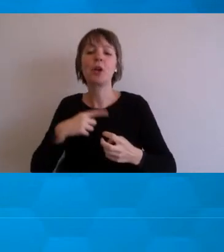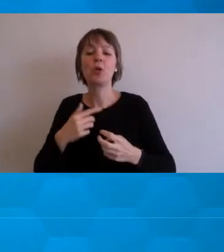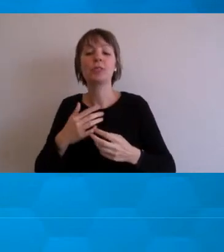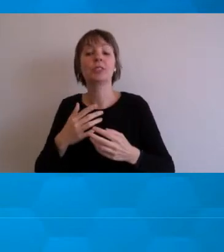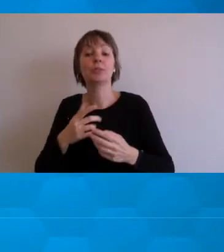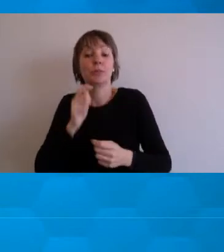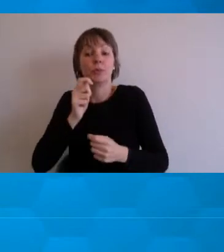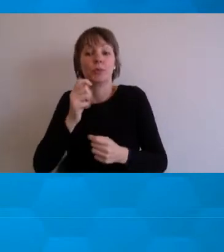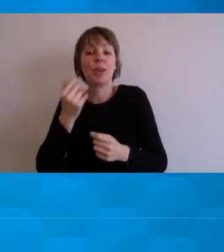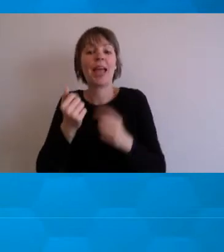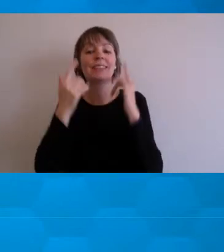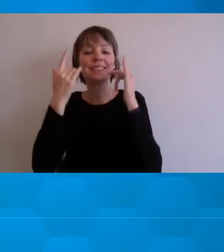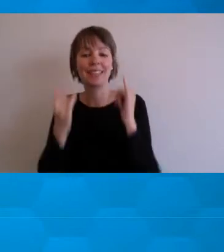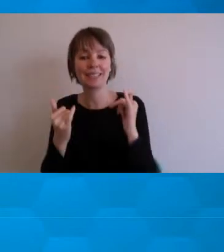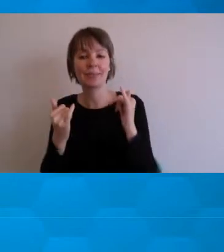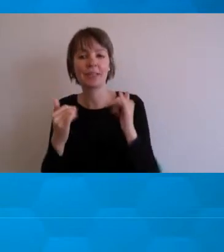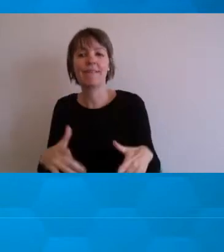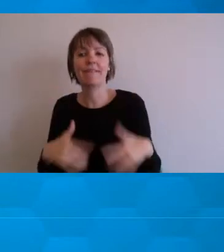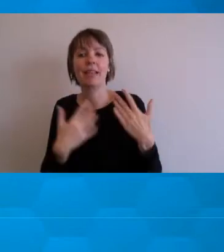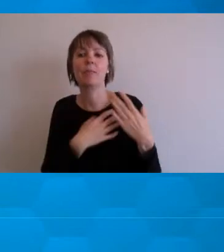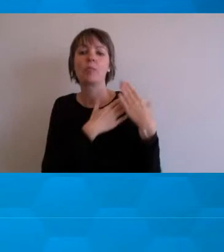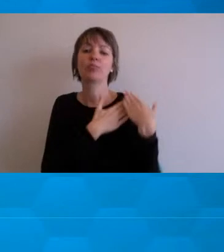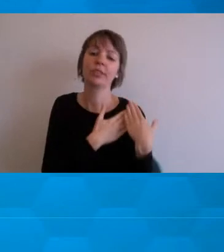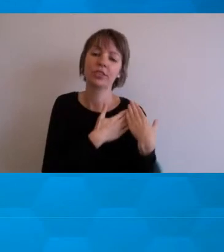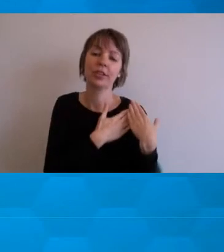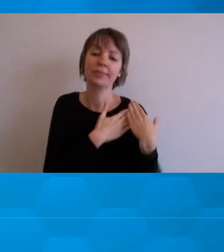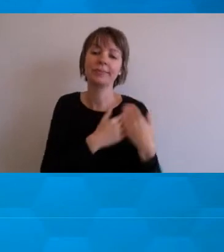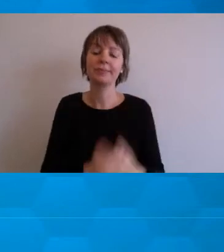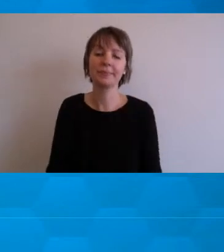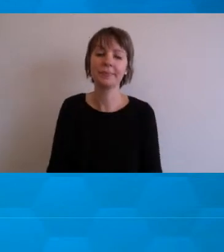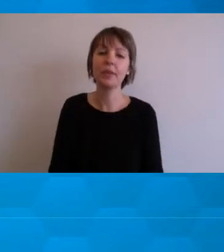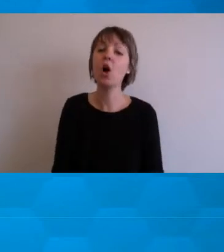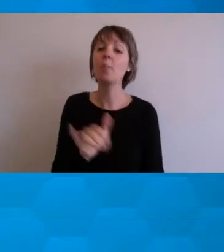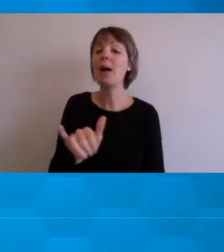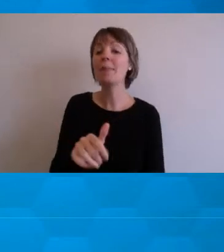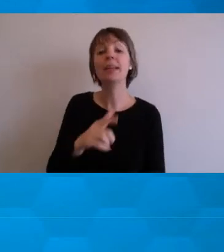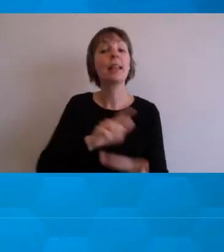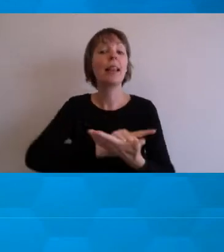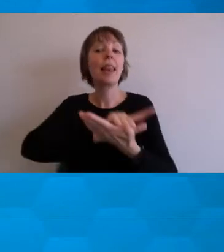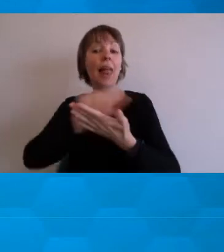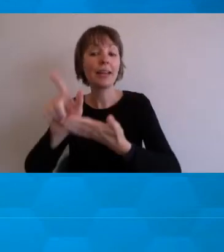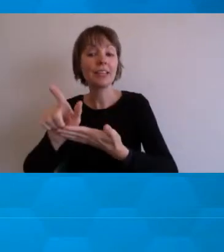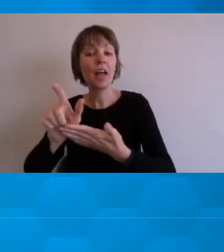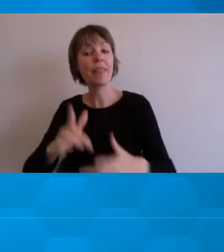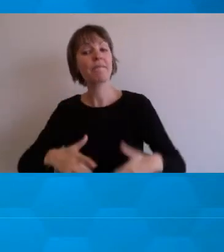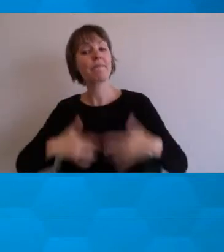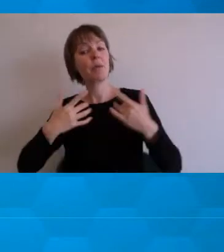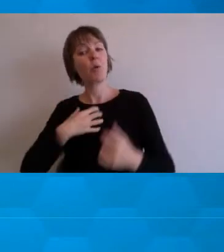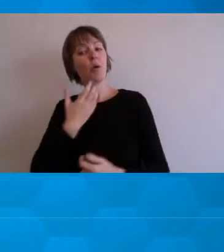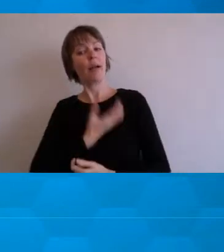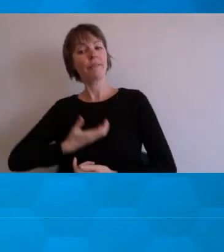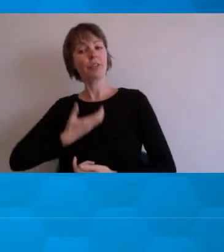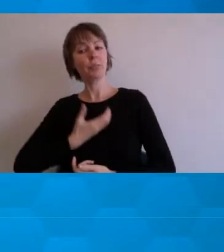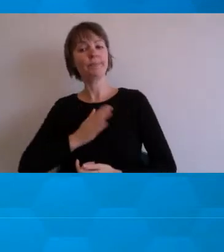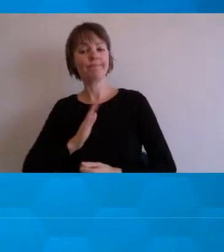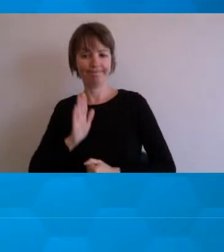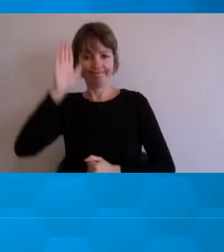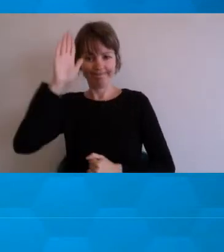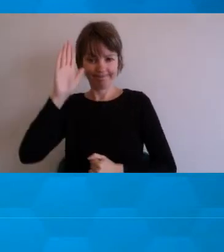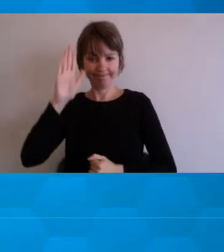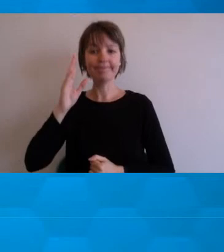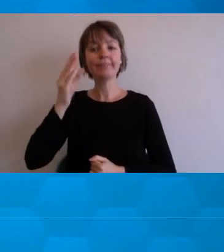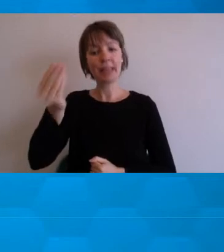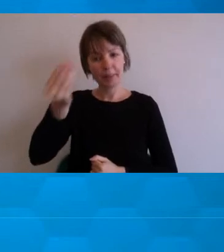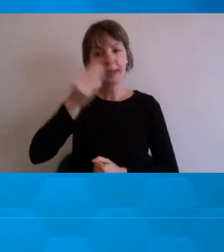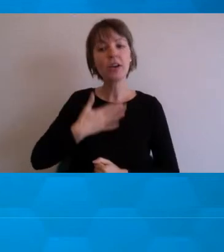or students actually just began to feel a bit more comfortable with indicating that they that they weren't managing, I guess,